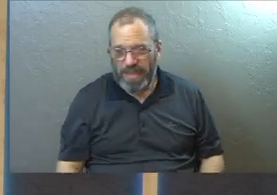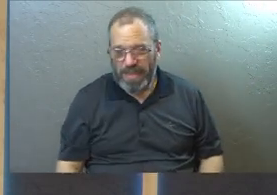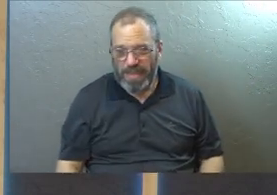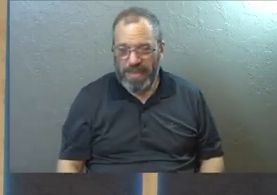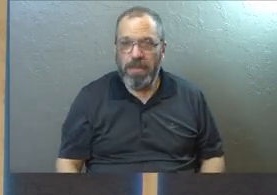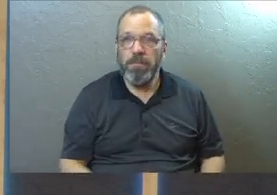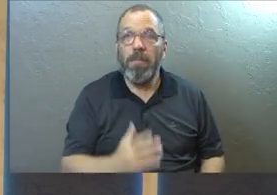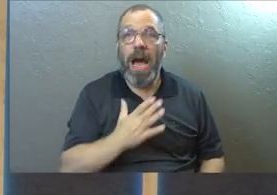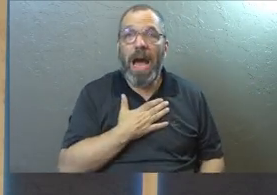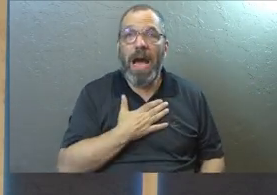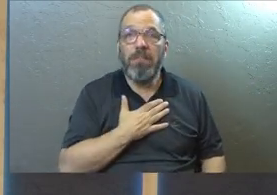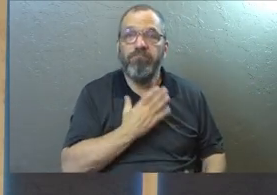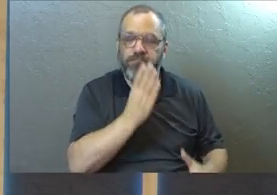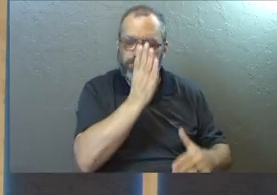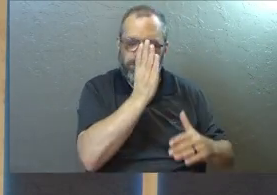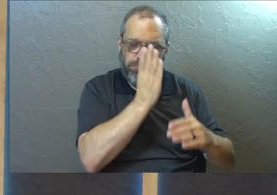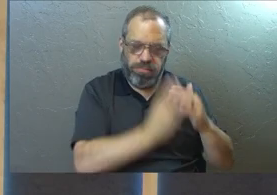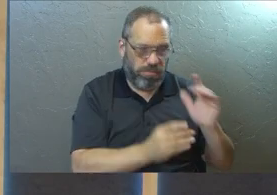humiliated me.